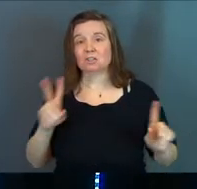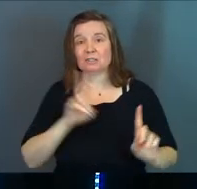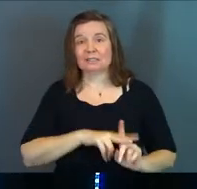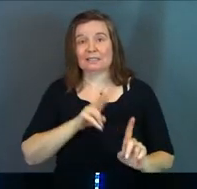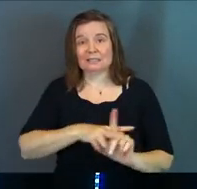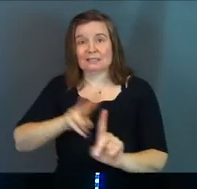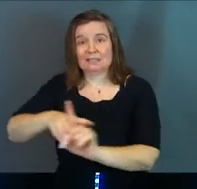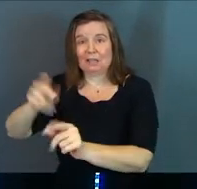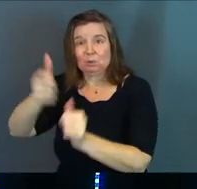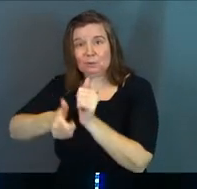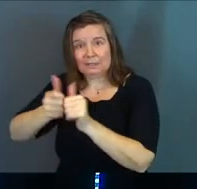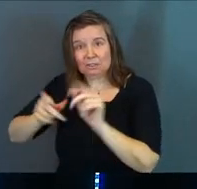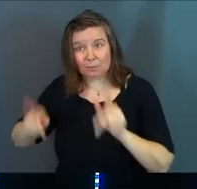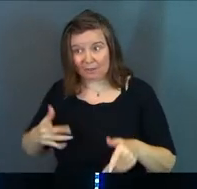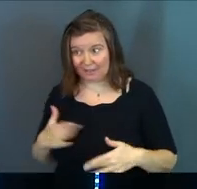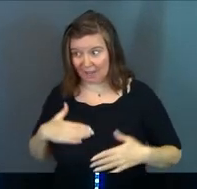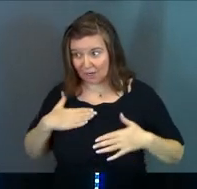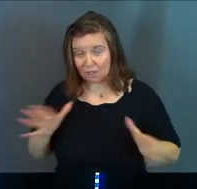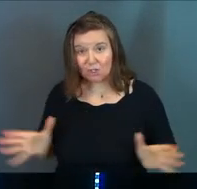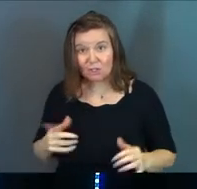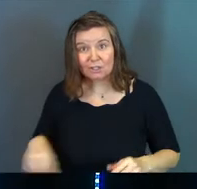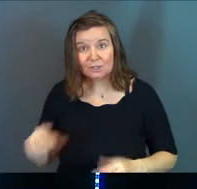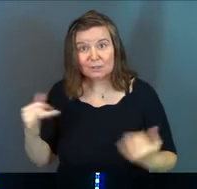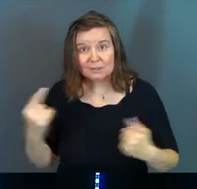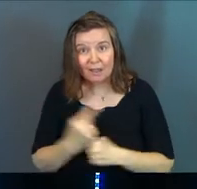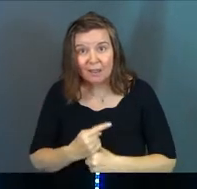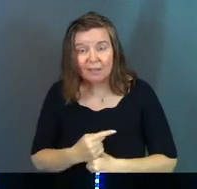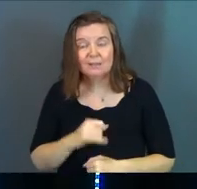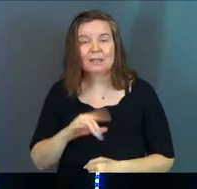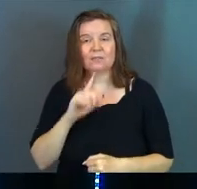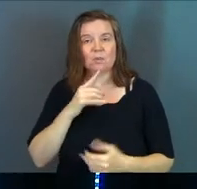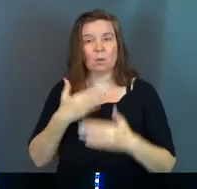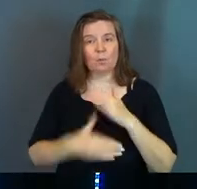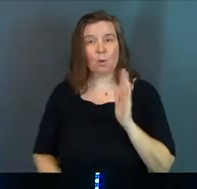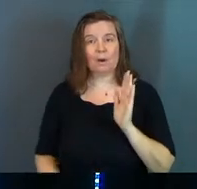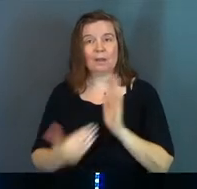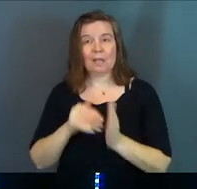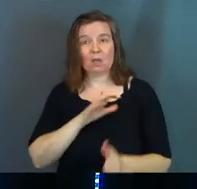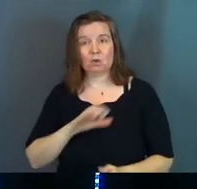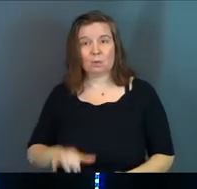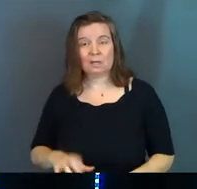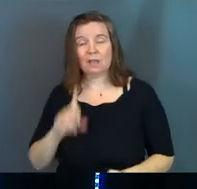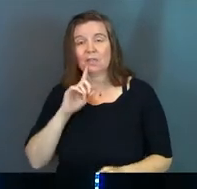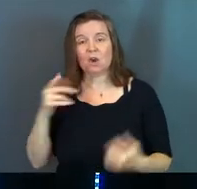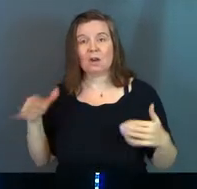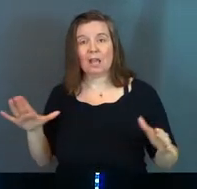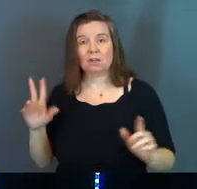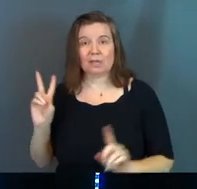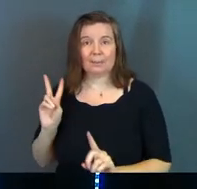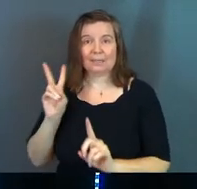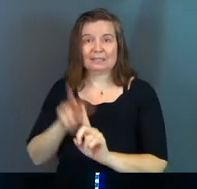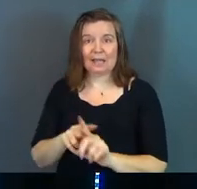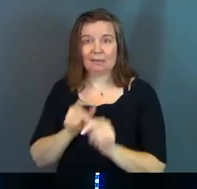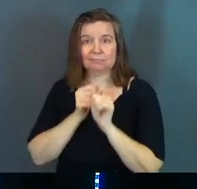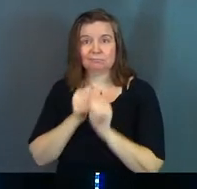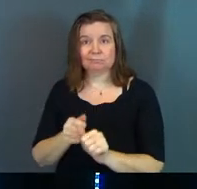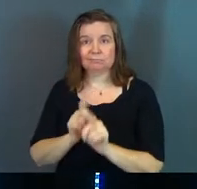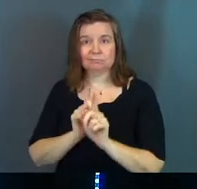angels assigned to them. Does that encourage you today? If, if you're a born again Christian, there are angels that have been